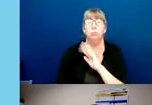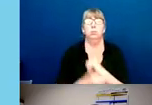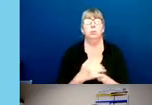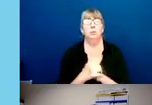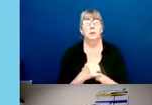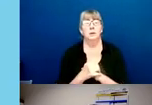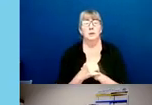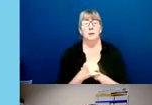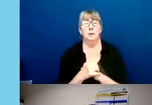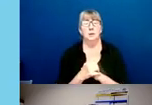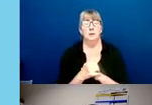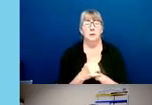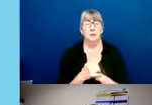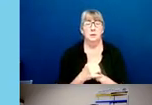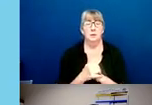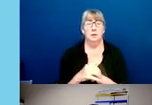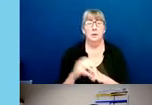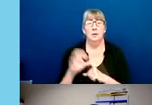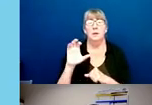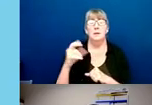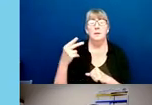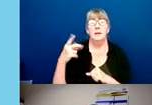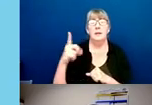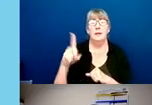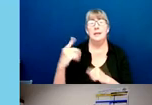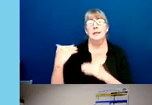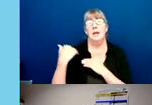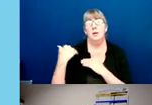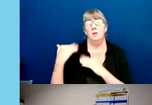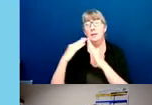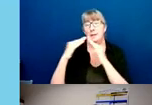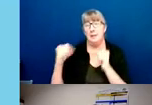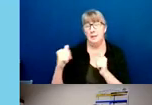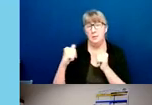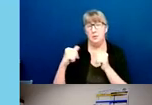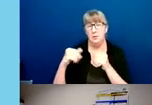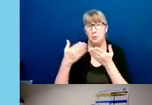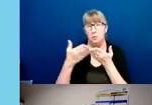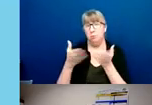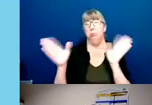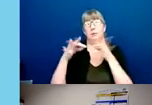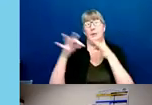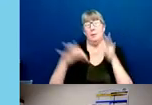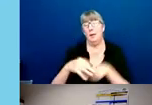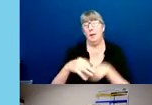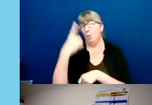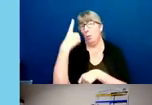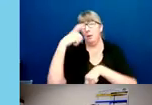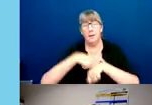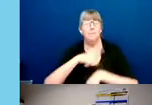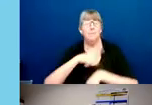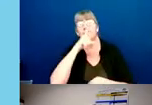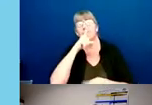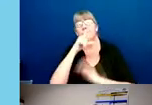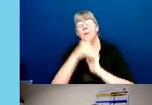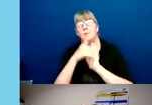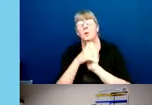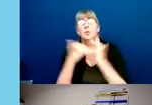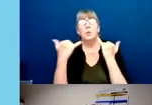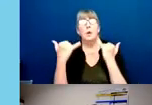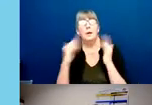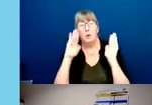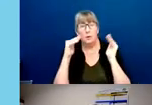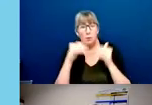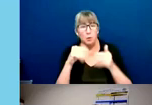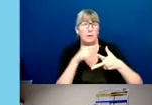entirety of CPD's accountability system in a single review. Therefore, during this engagement, we are focusing on